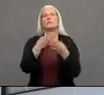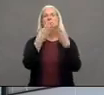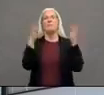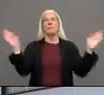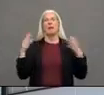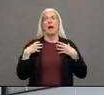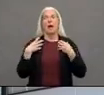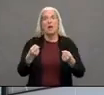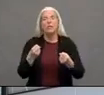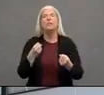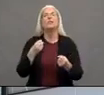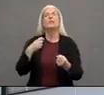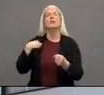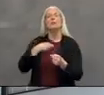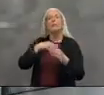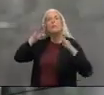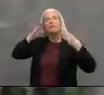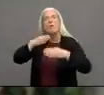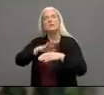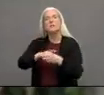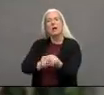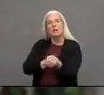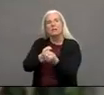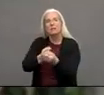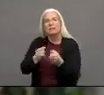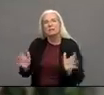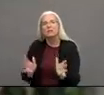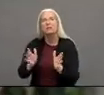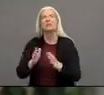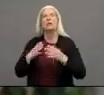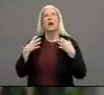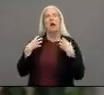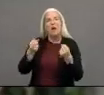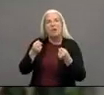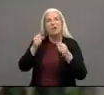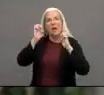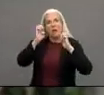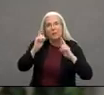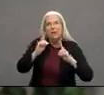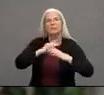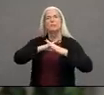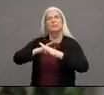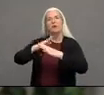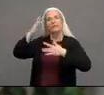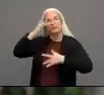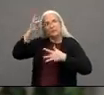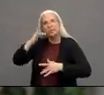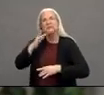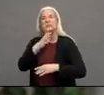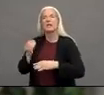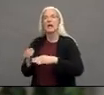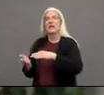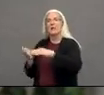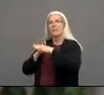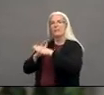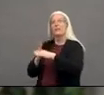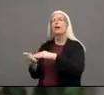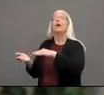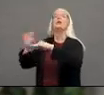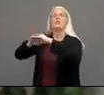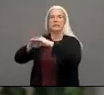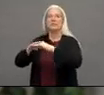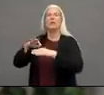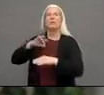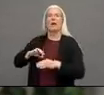on promoting health preventing disease and increasing the quality of life for all groups of people so